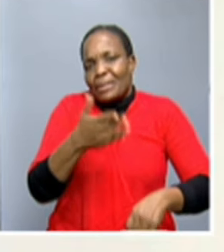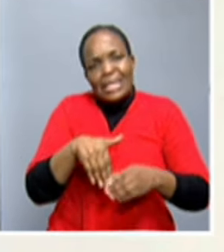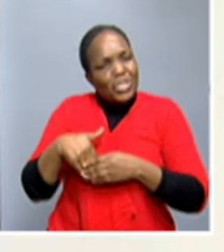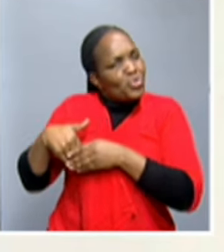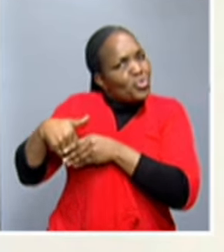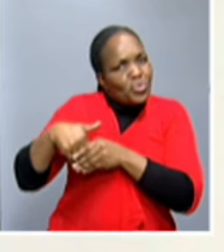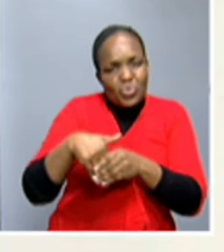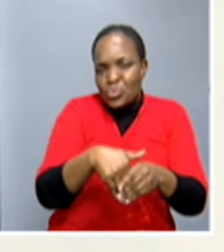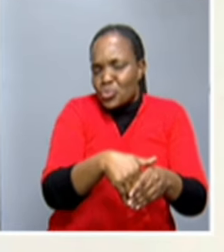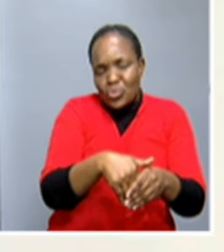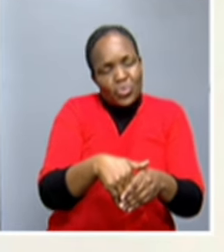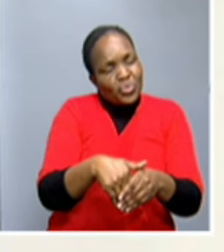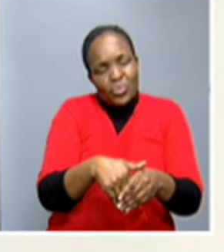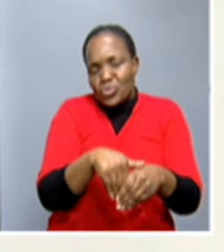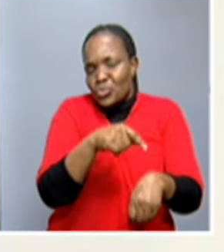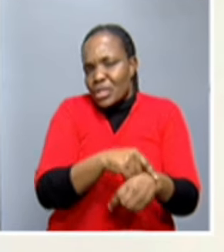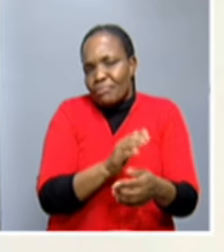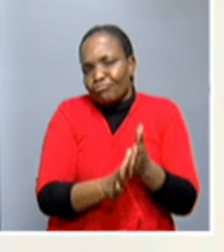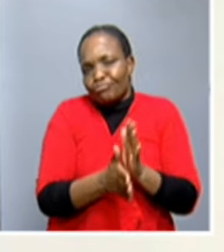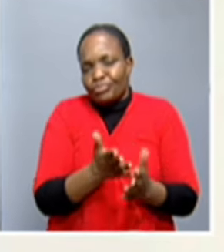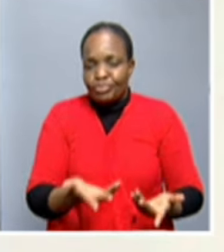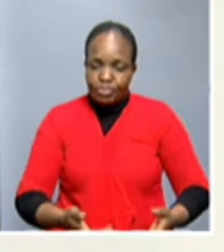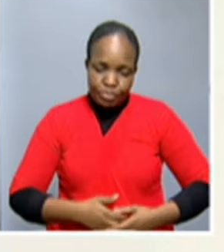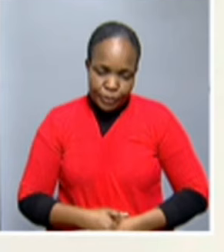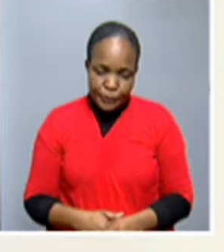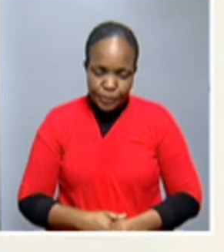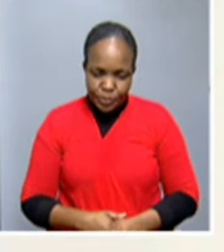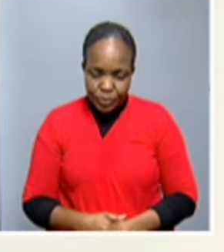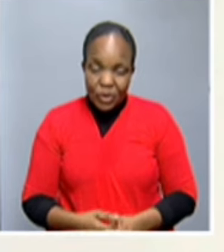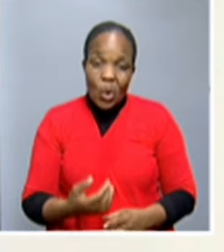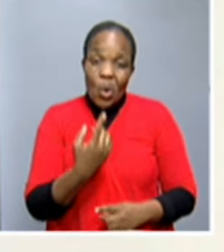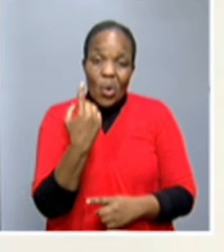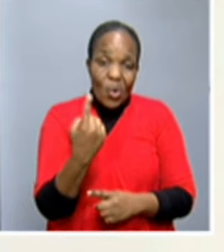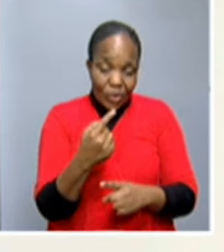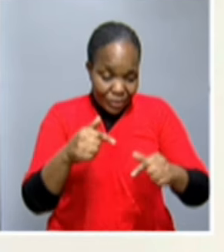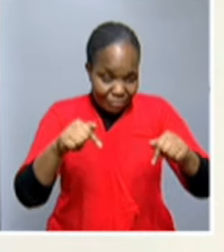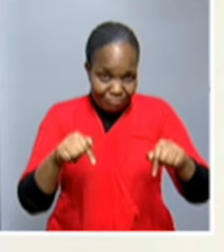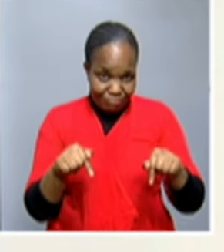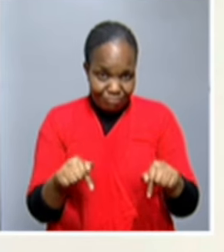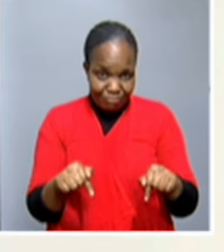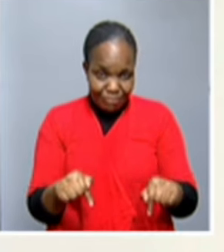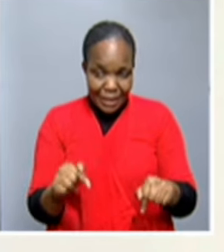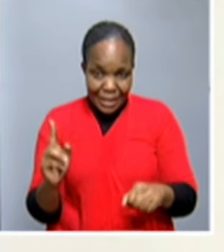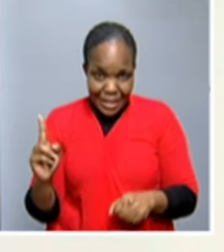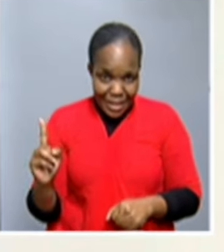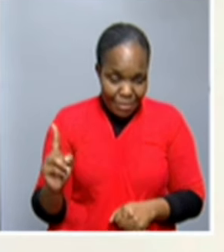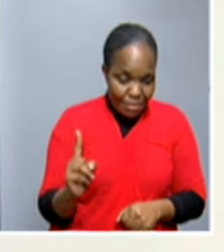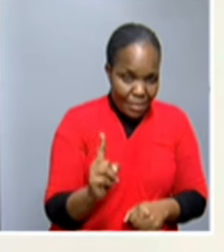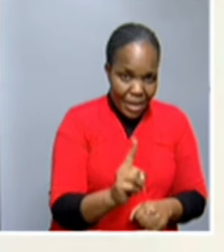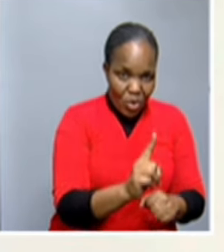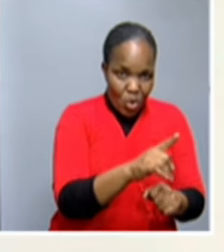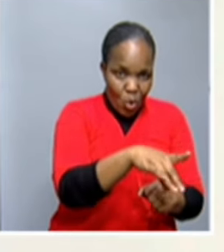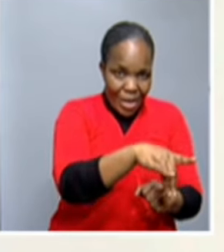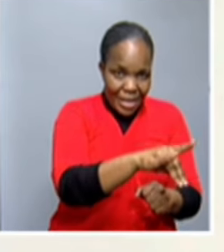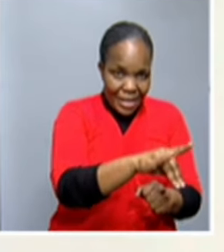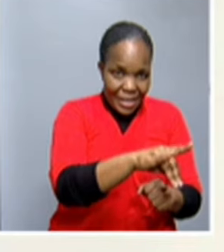to that constituency. And only now that she tends to register in Nana where